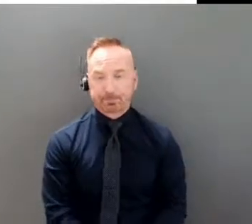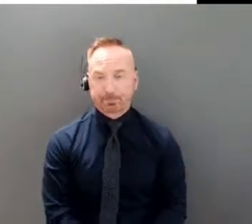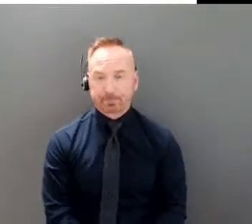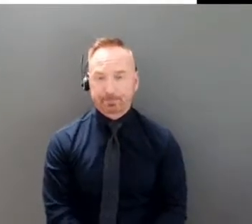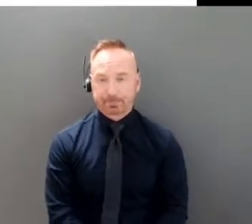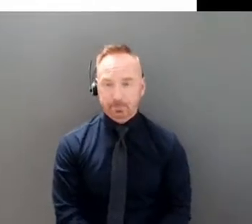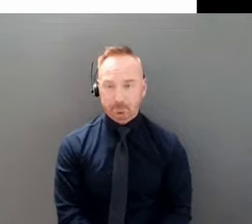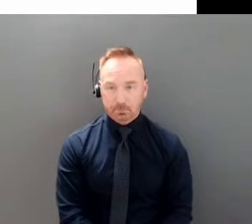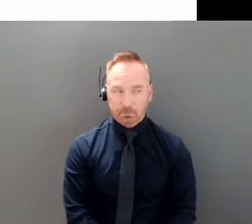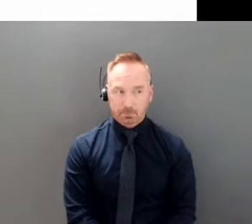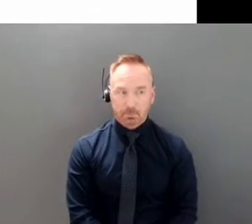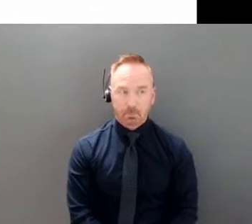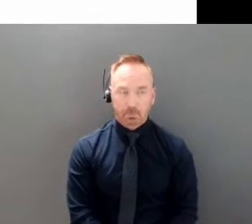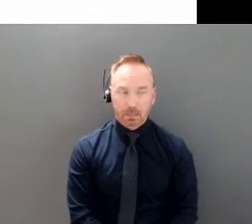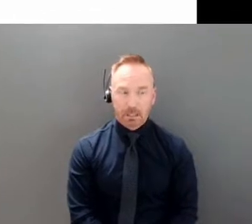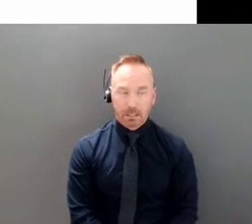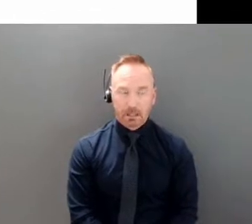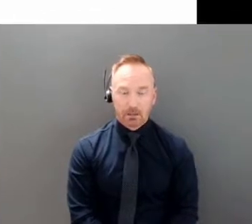The,